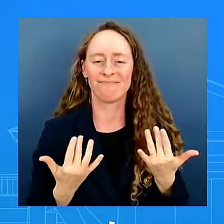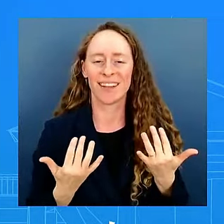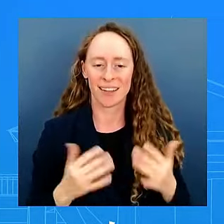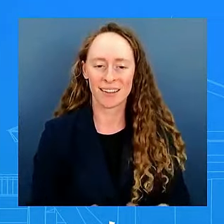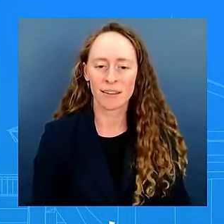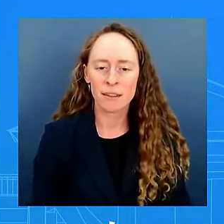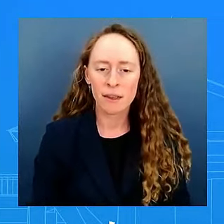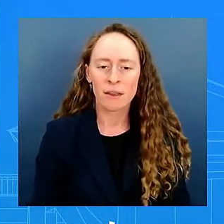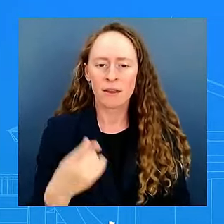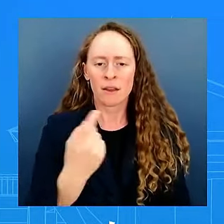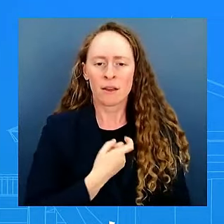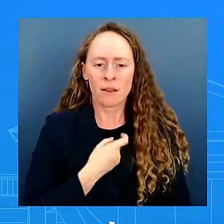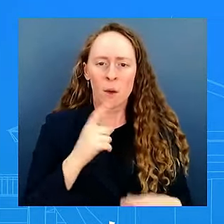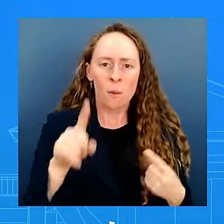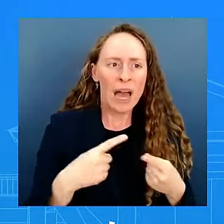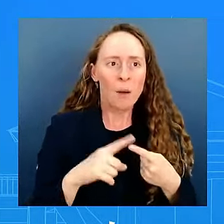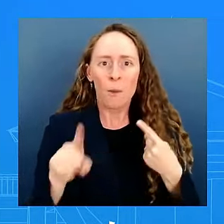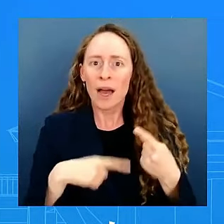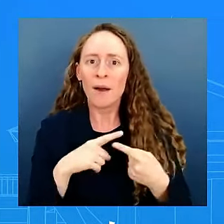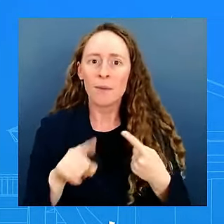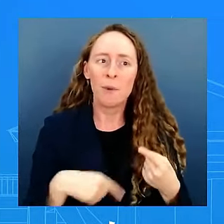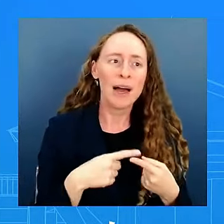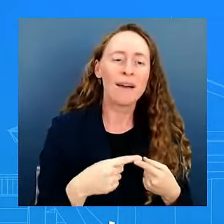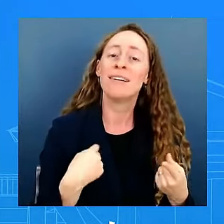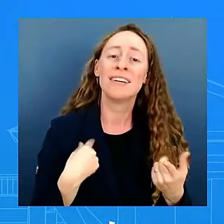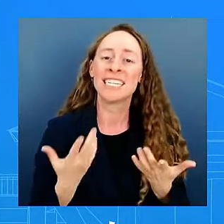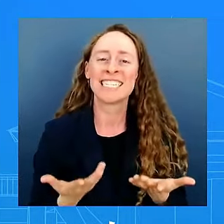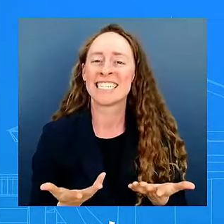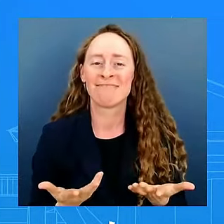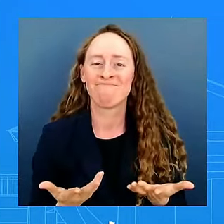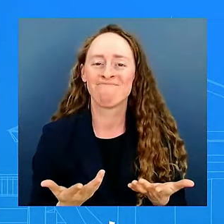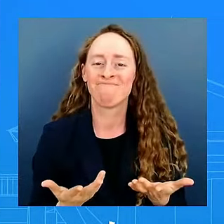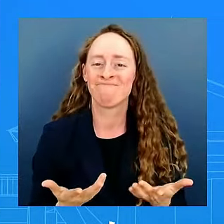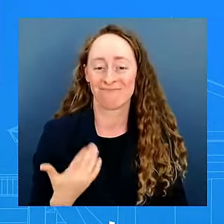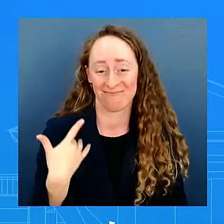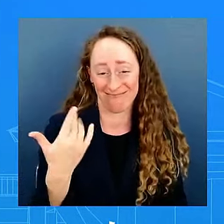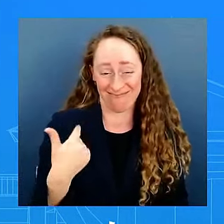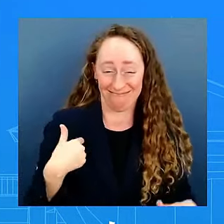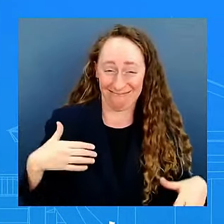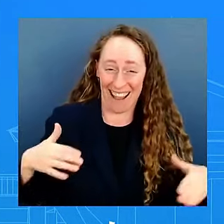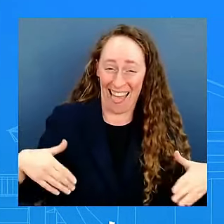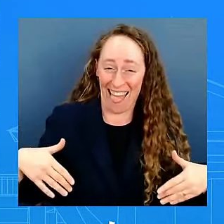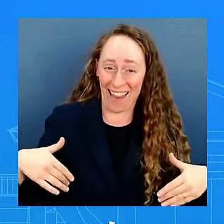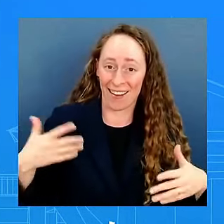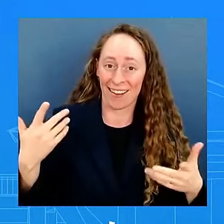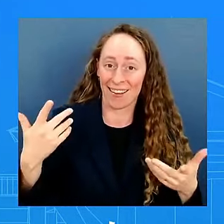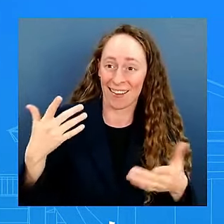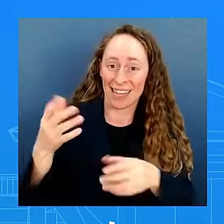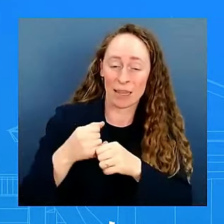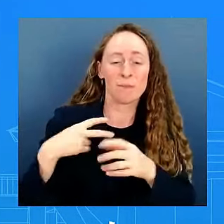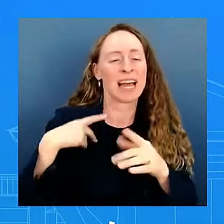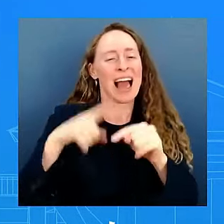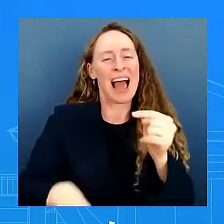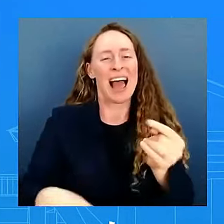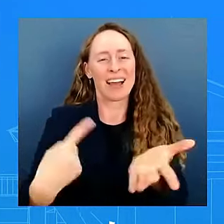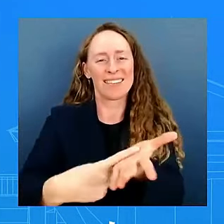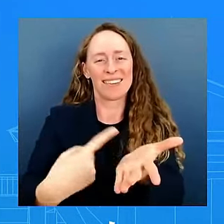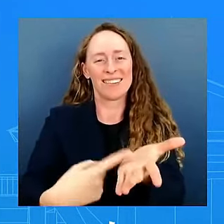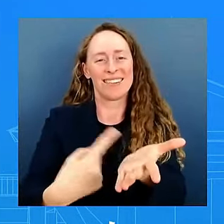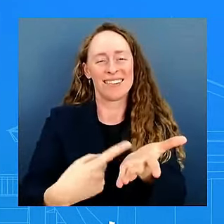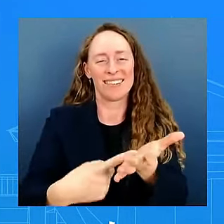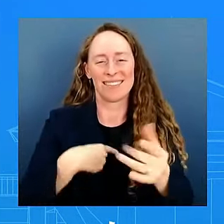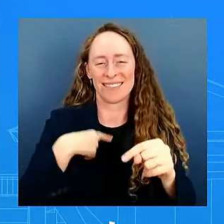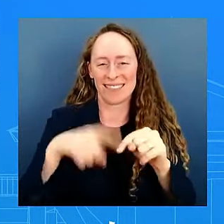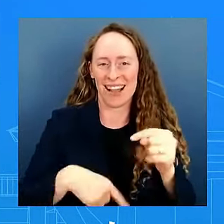happened it hasn't happened yet so therefore it cannot be imminent well we've reported that the existing syphius timeline is september 23rd so that's not